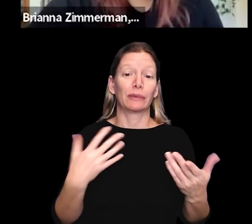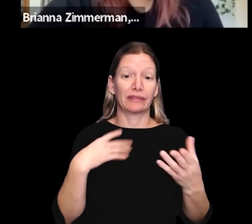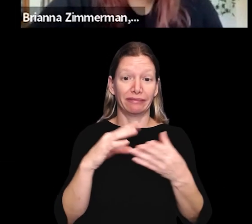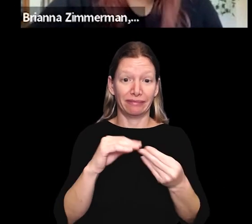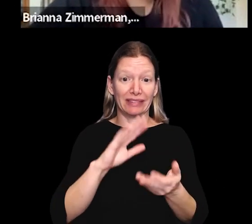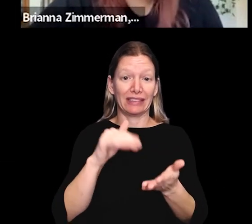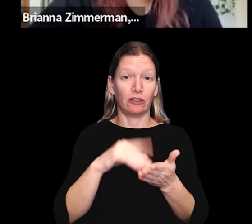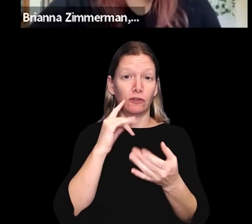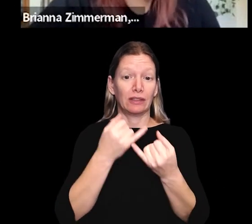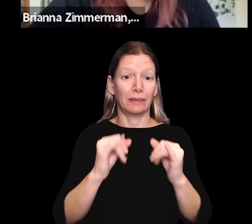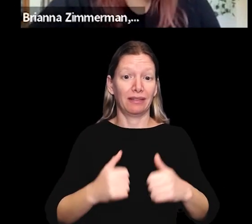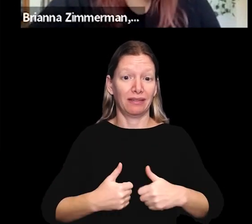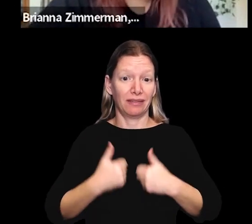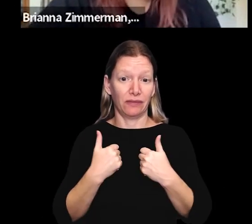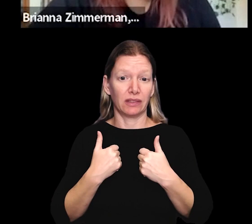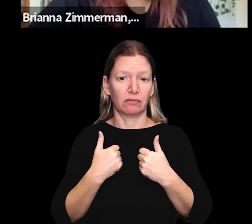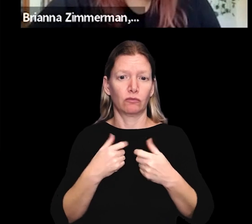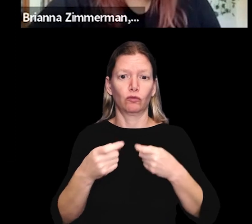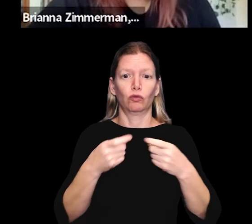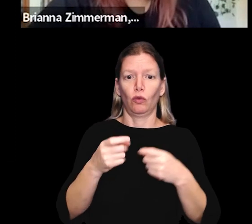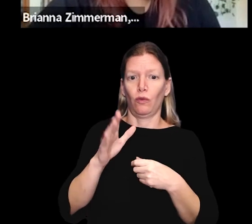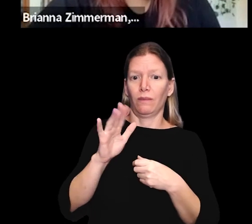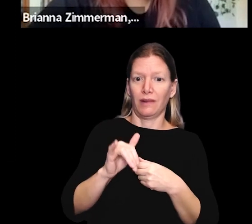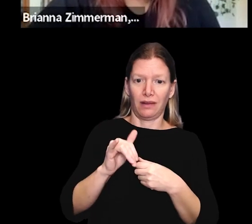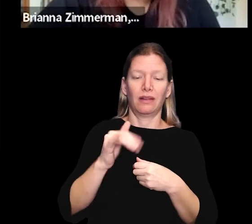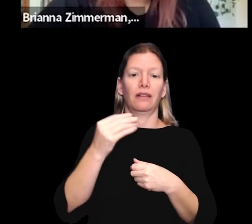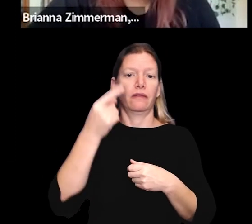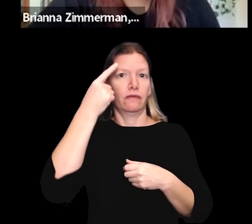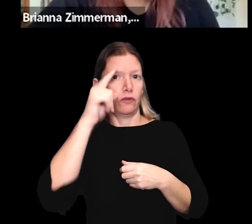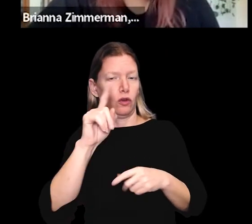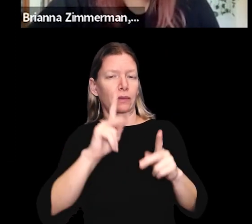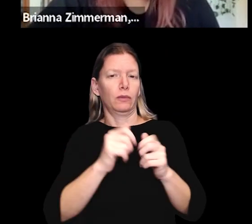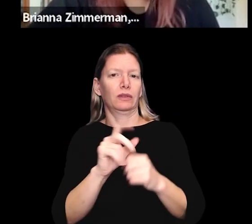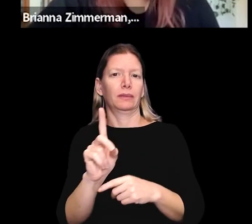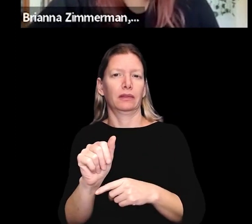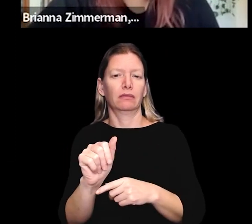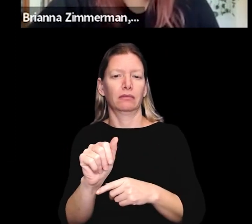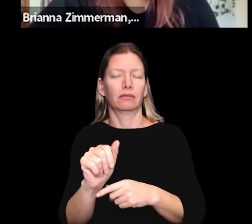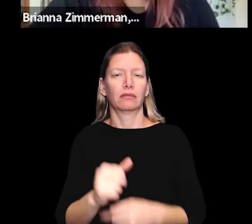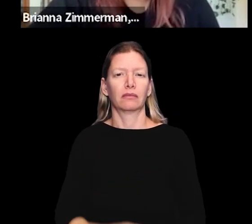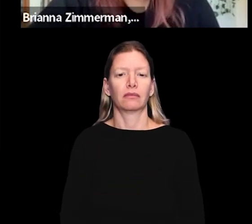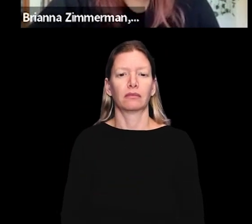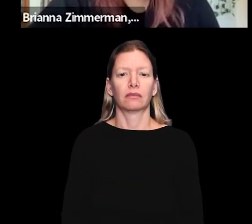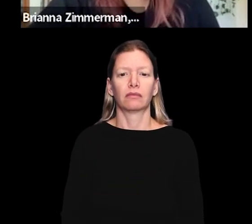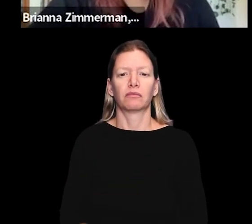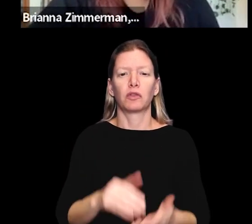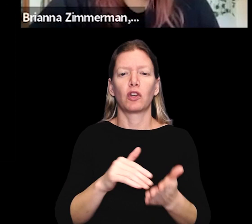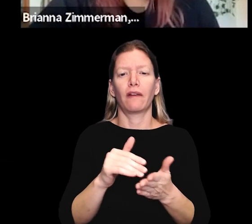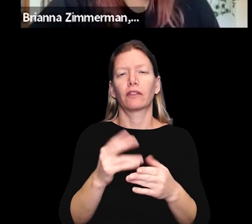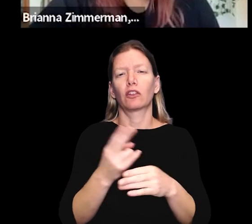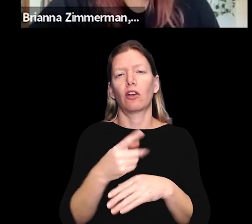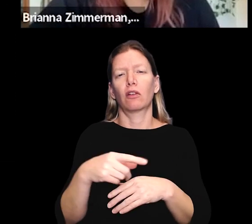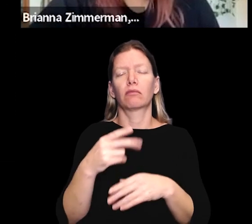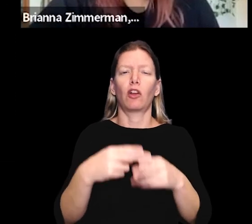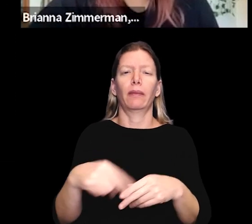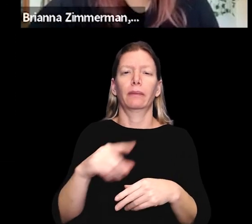as I was saying, centers for independent living are controlled by and for people with disabilities, which